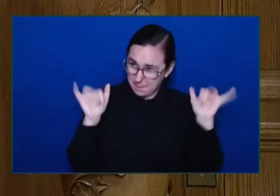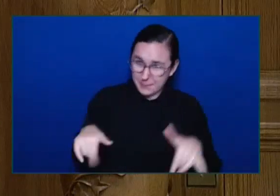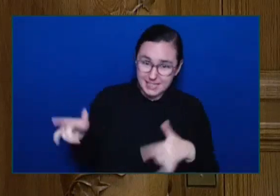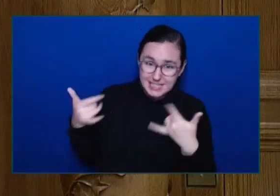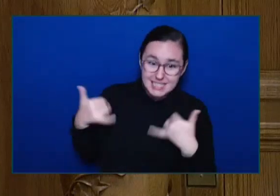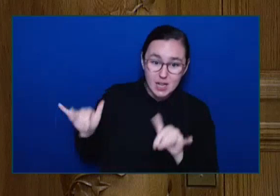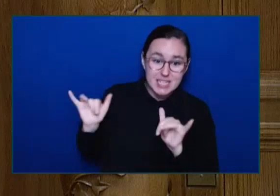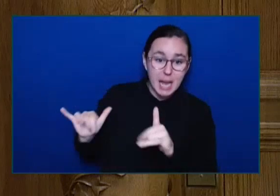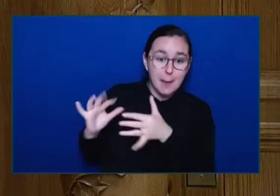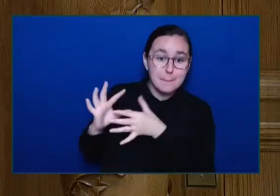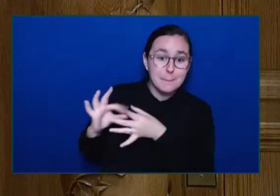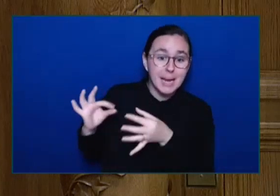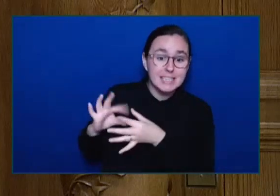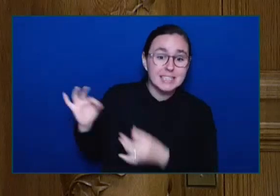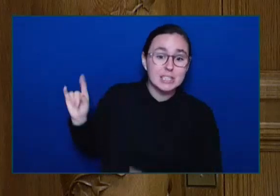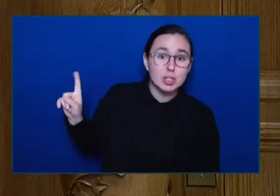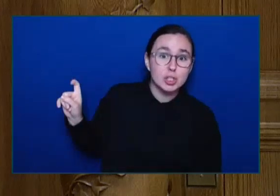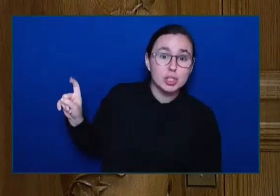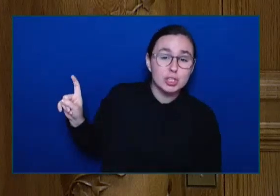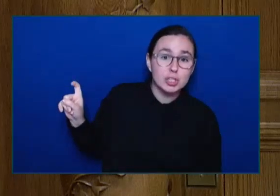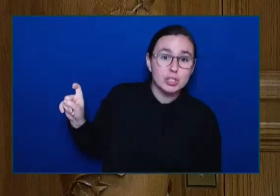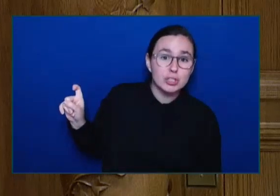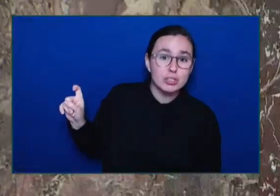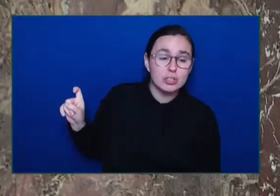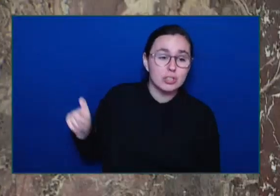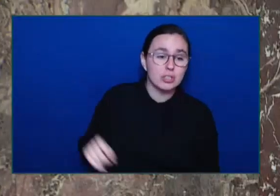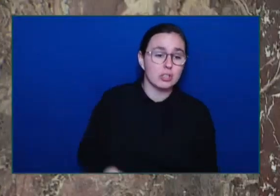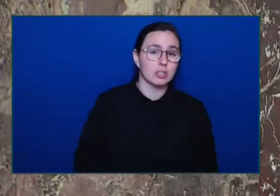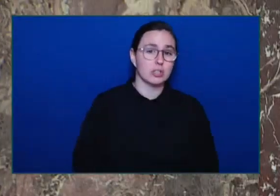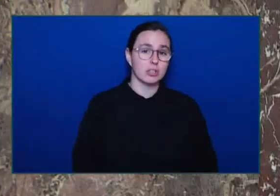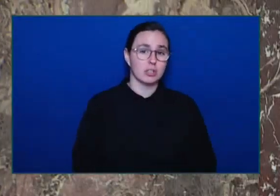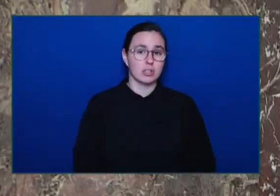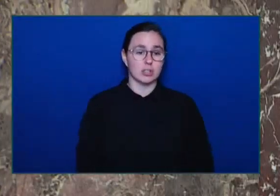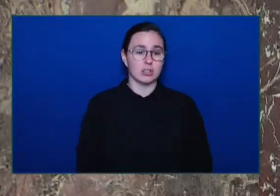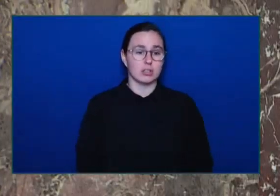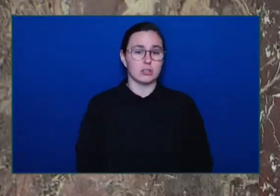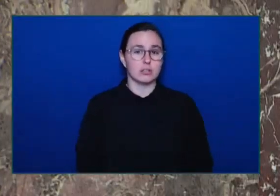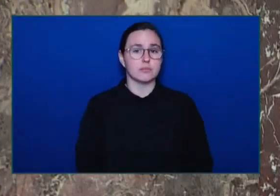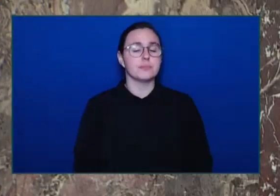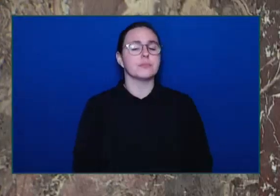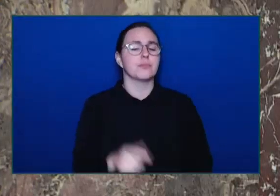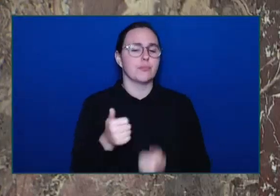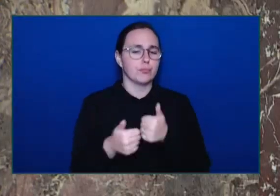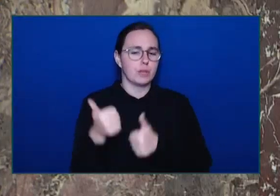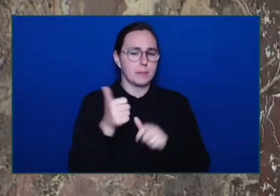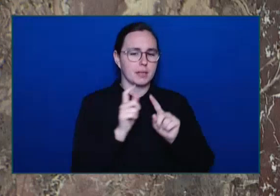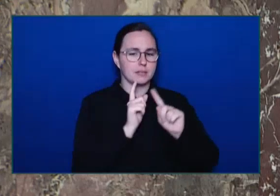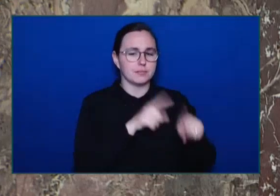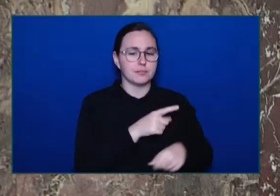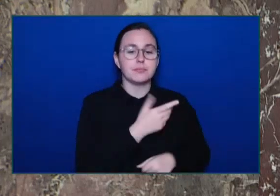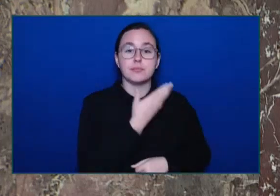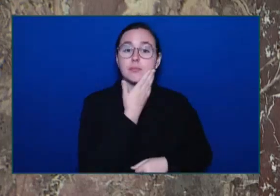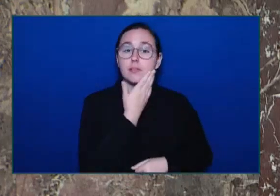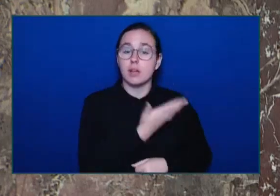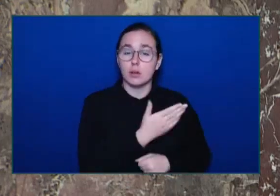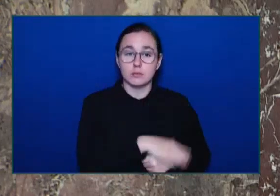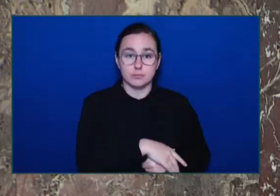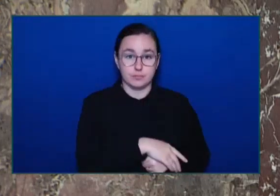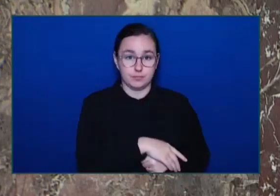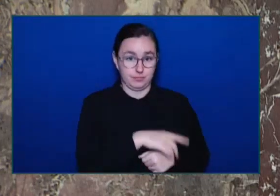Thank Thank you, honourable Speaker At the time that I received the first briefing About the first report by E&Y